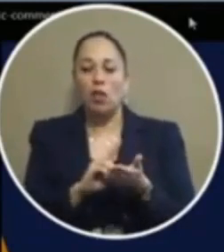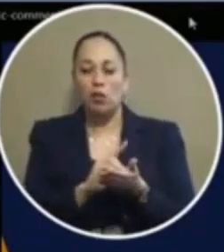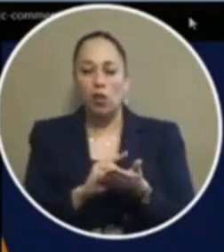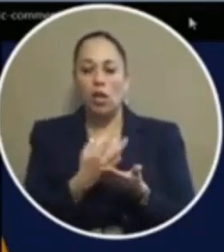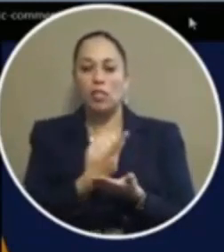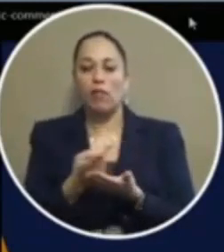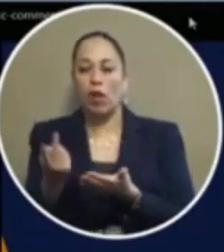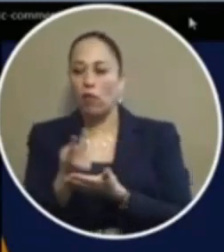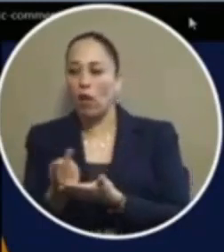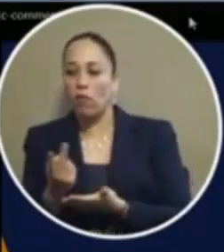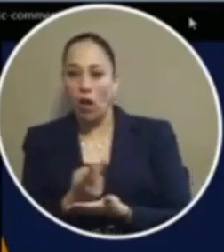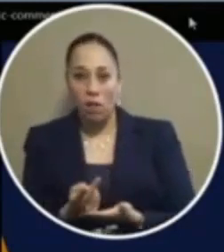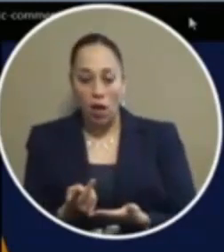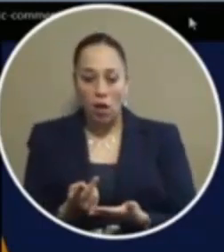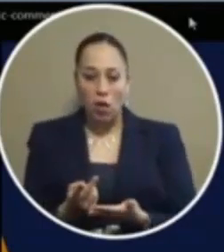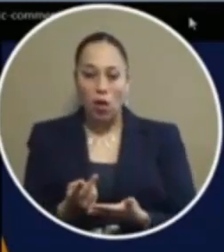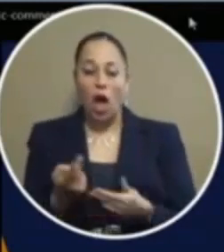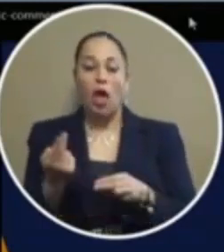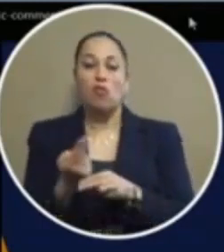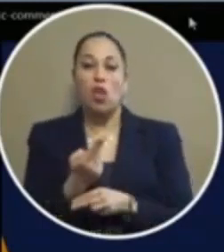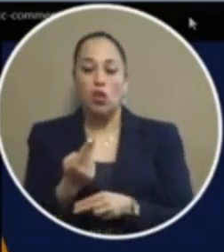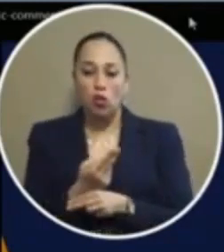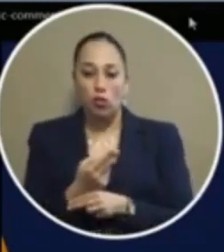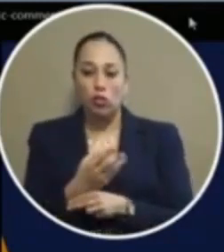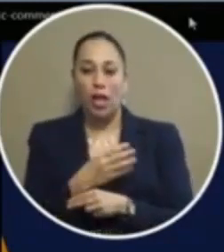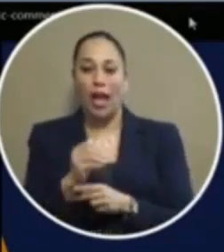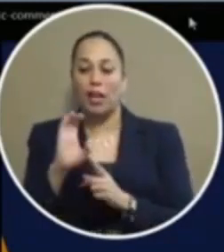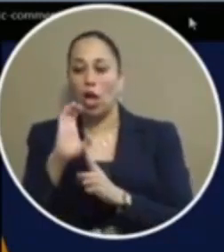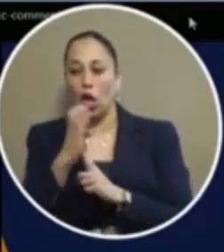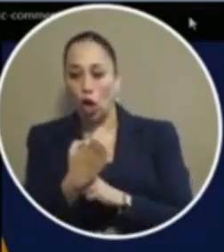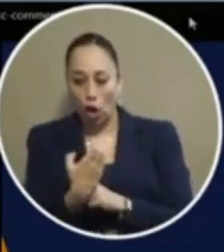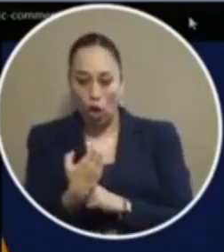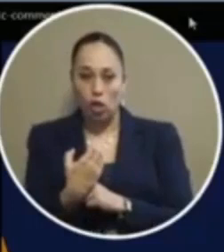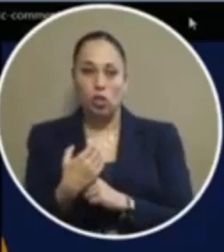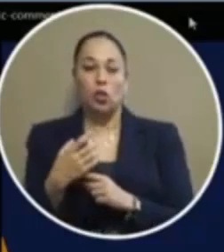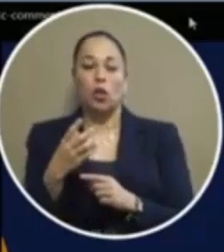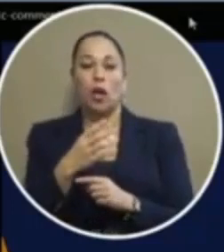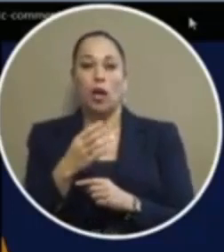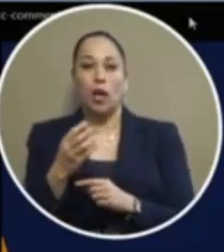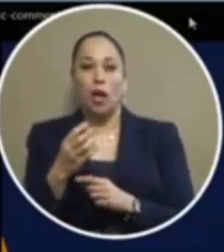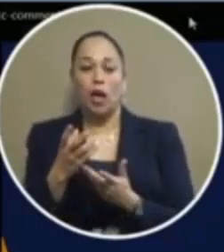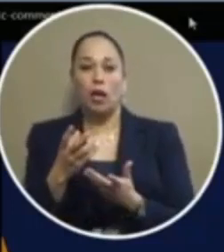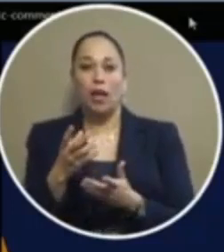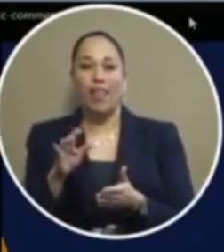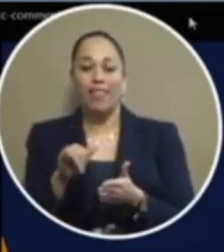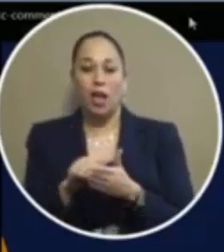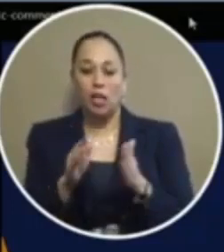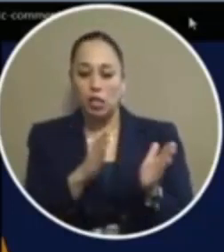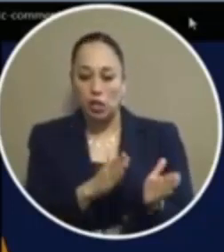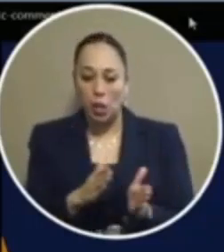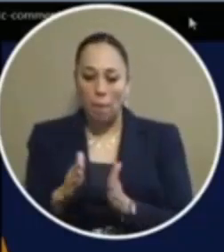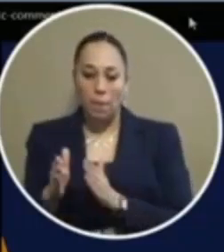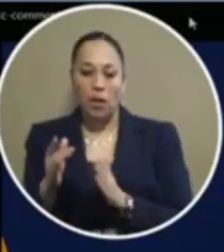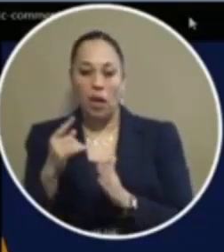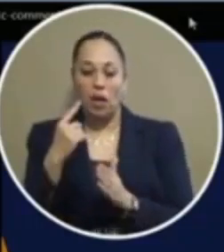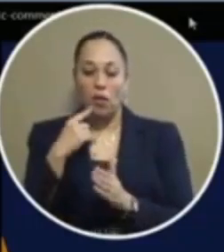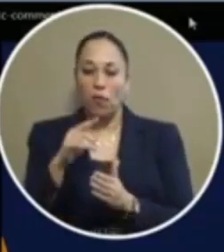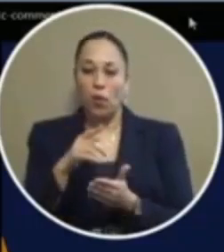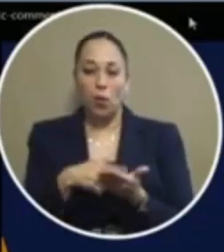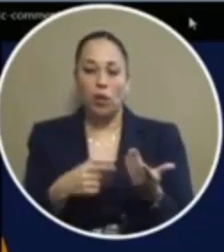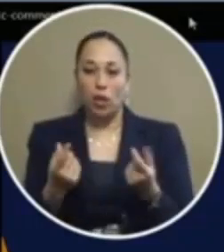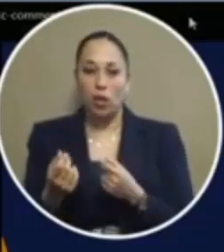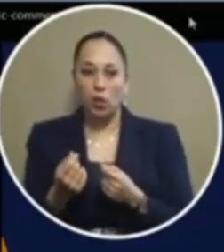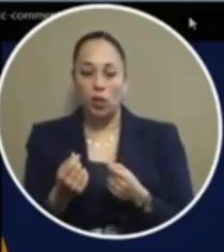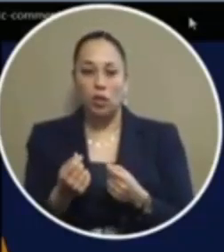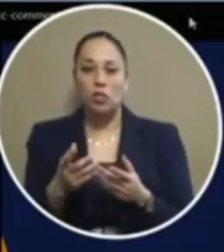failure uh the the use and culture and enthusiasm for this uh plant has has spread greatly and